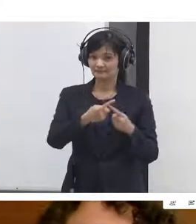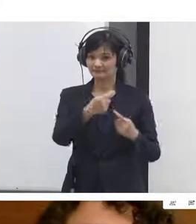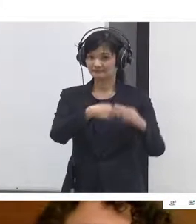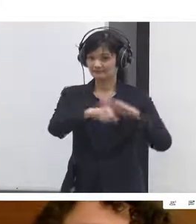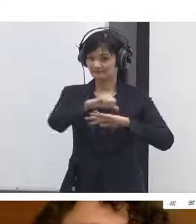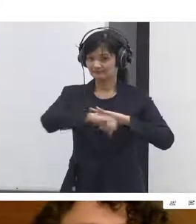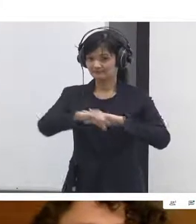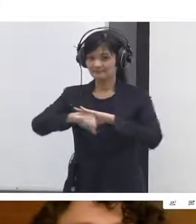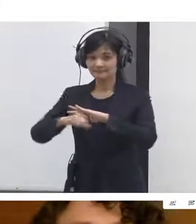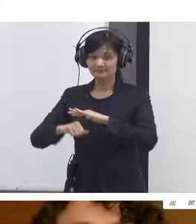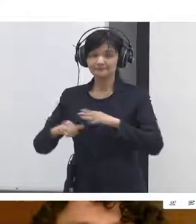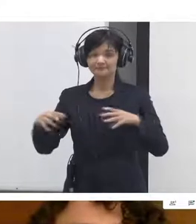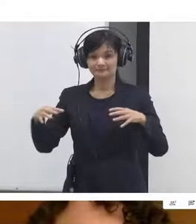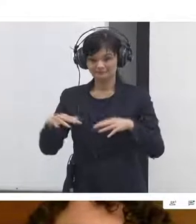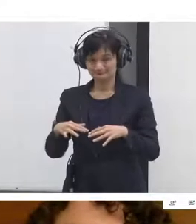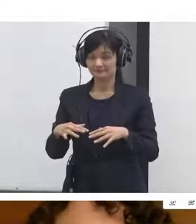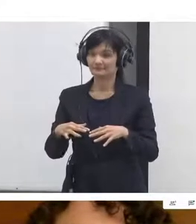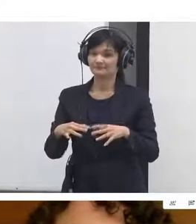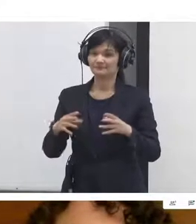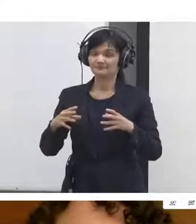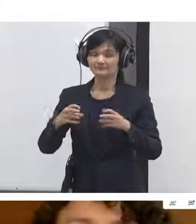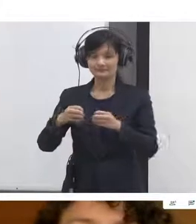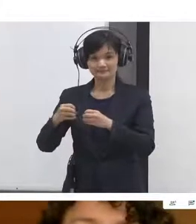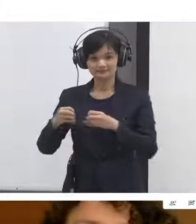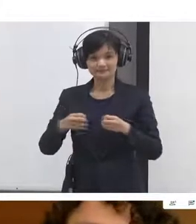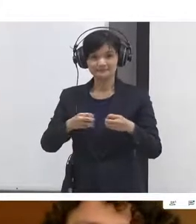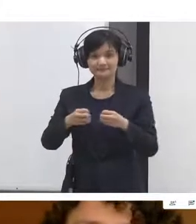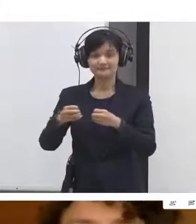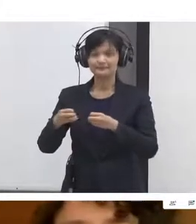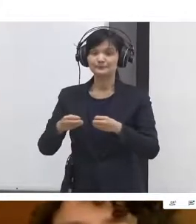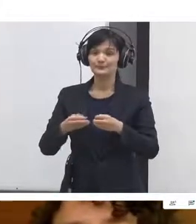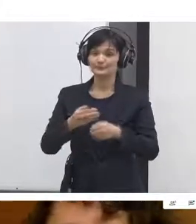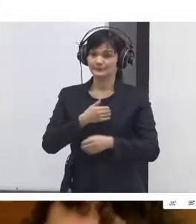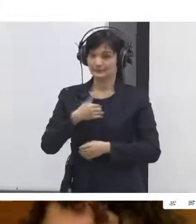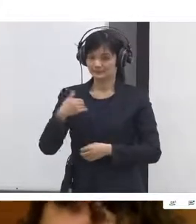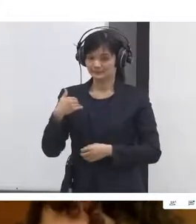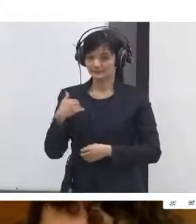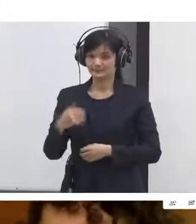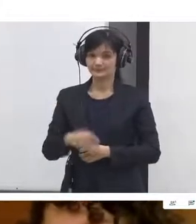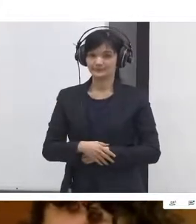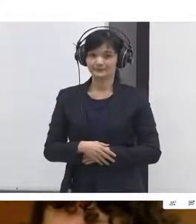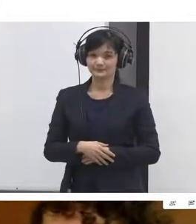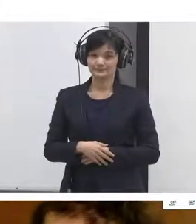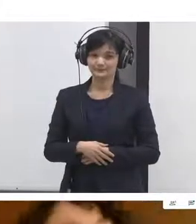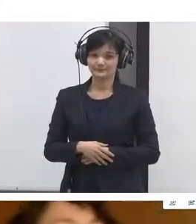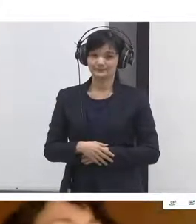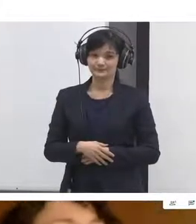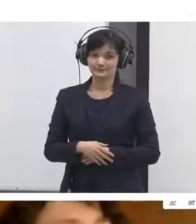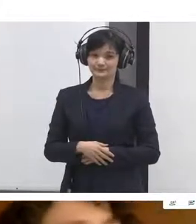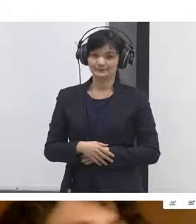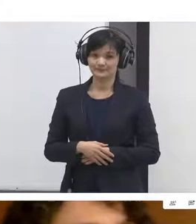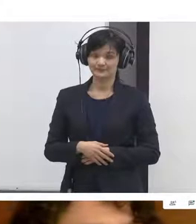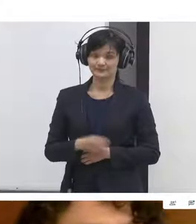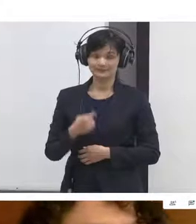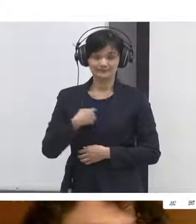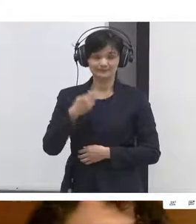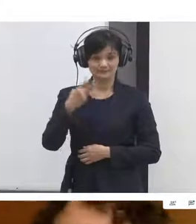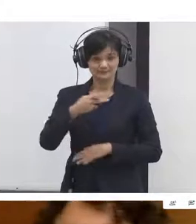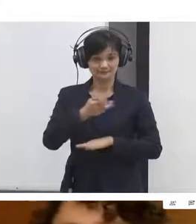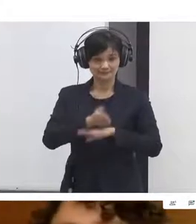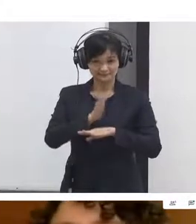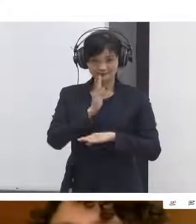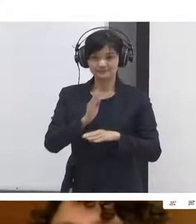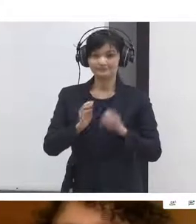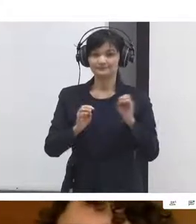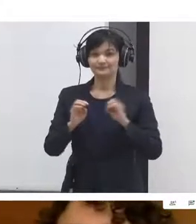and to open up so I just want to thank GovZero and maybe even